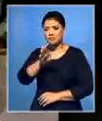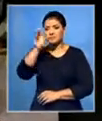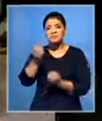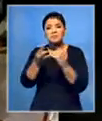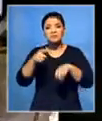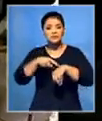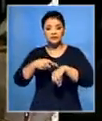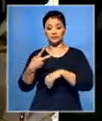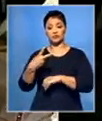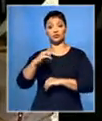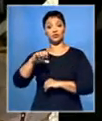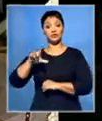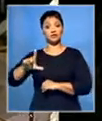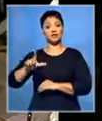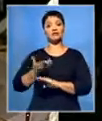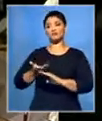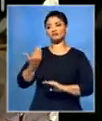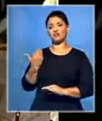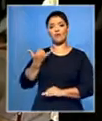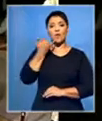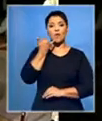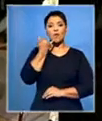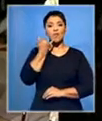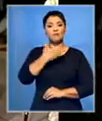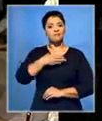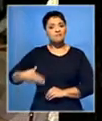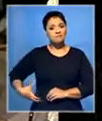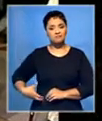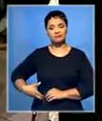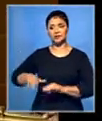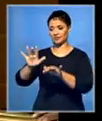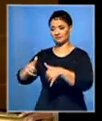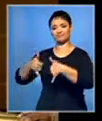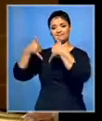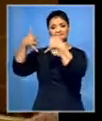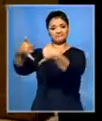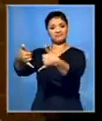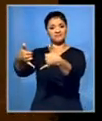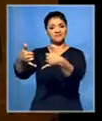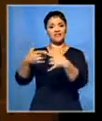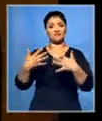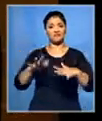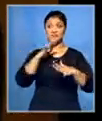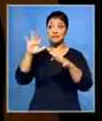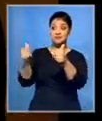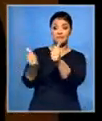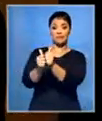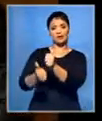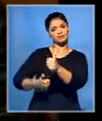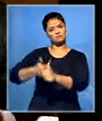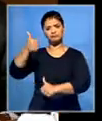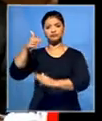In 2007, the then-President Tabo Mbeki bestowed the Order of the Grand Companion on him.